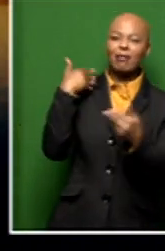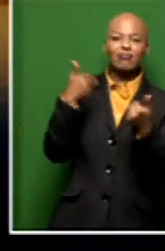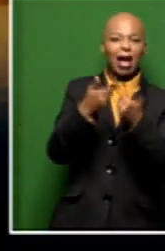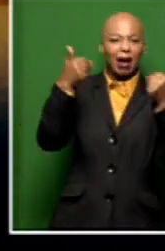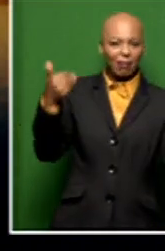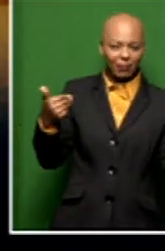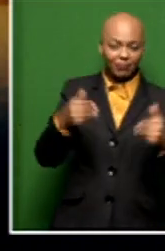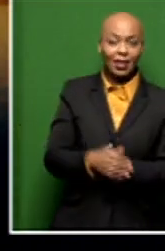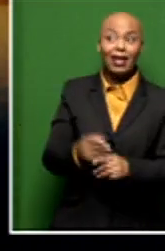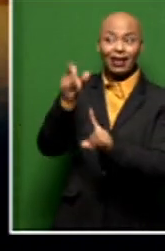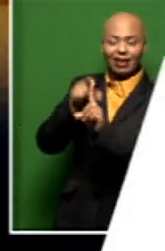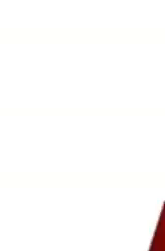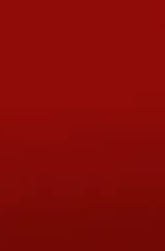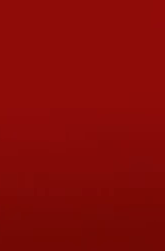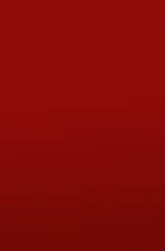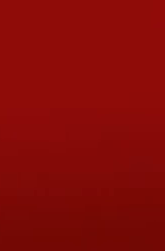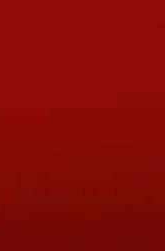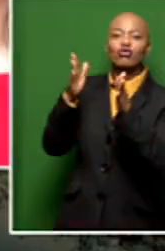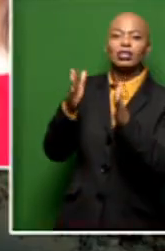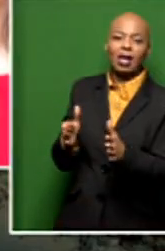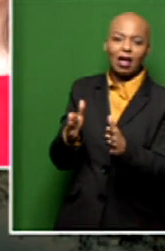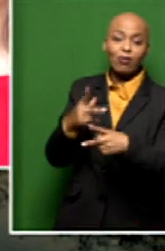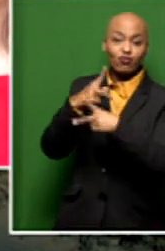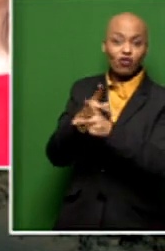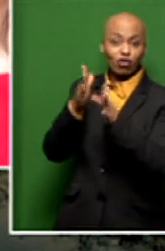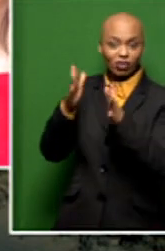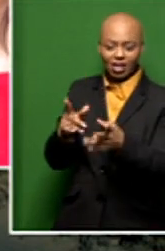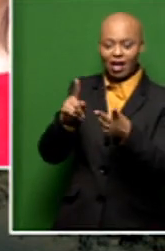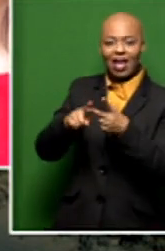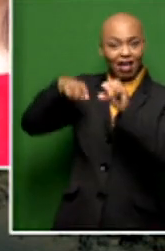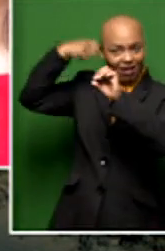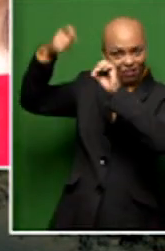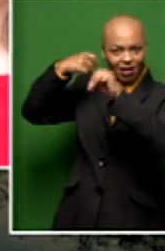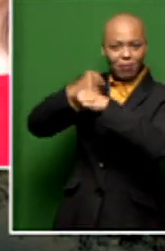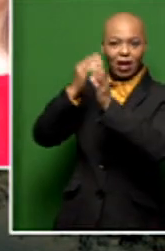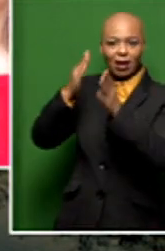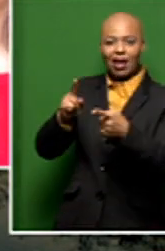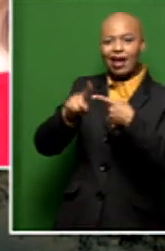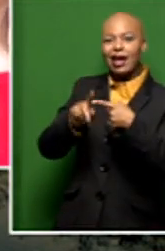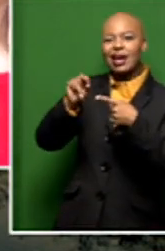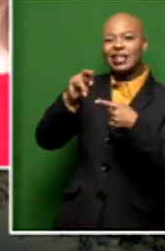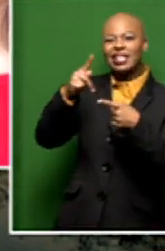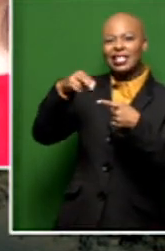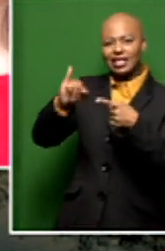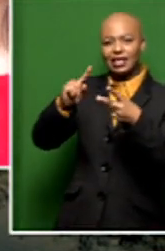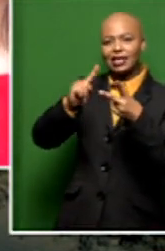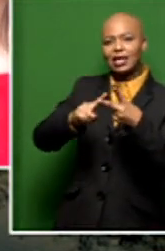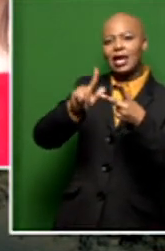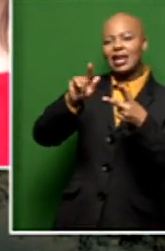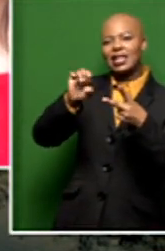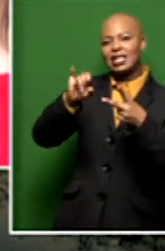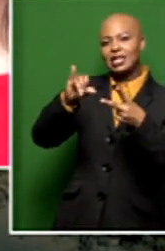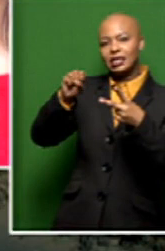joined on Zoom by its producers and filmmakers, Nikki and Liesl Prim. Lady and